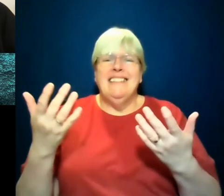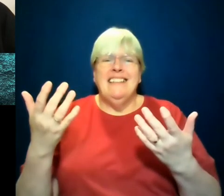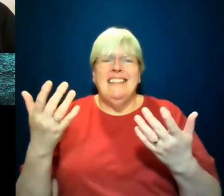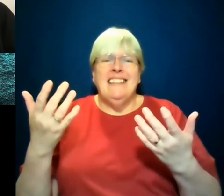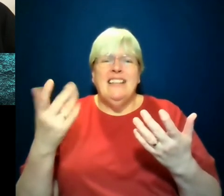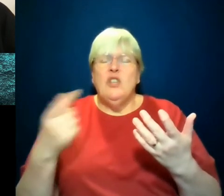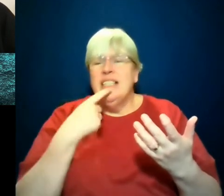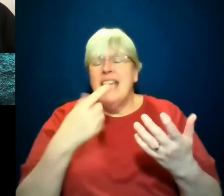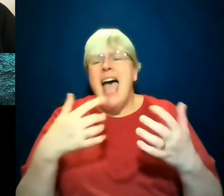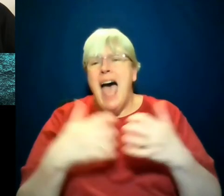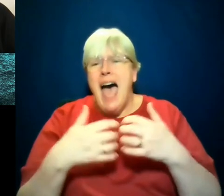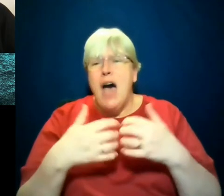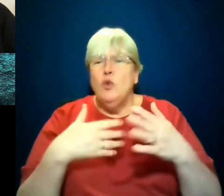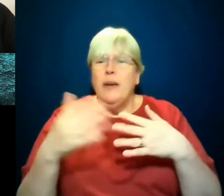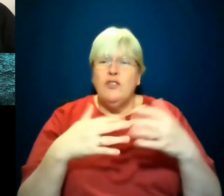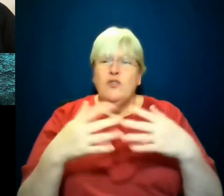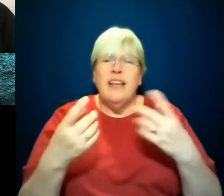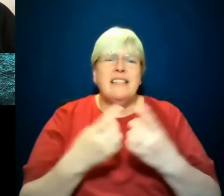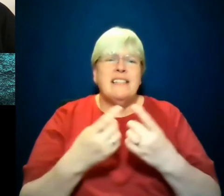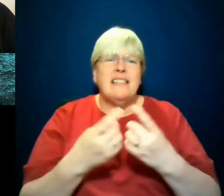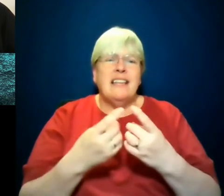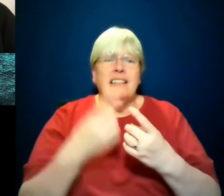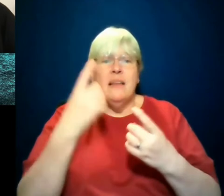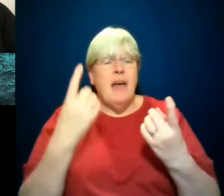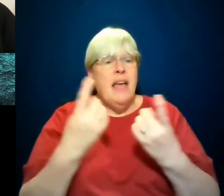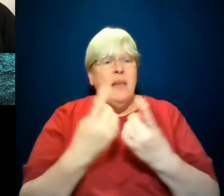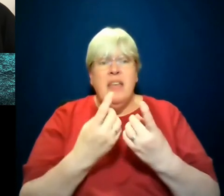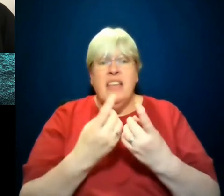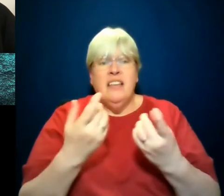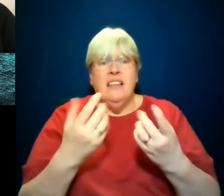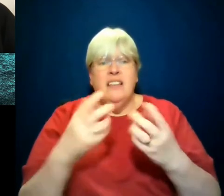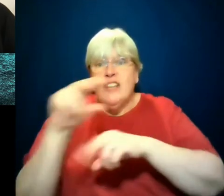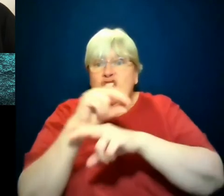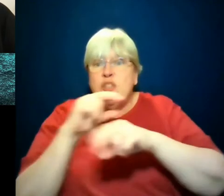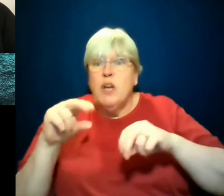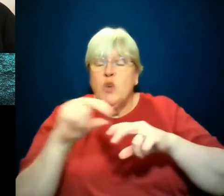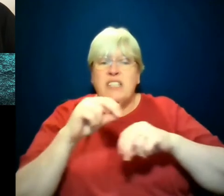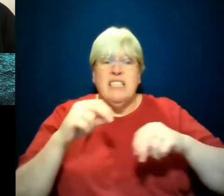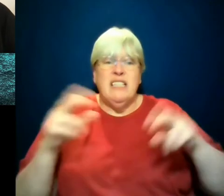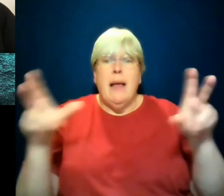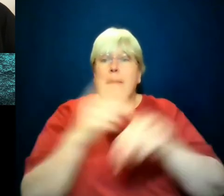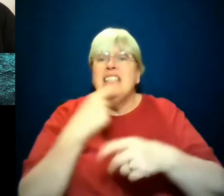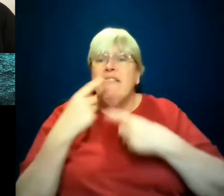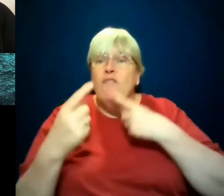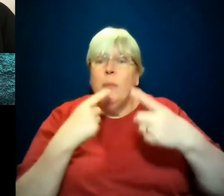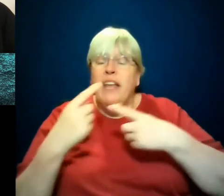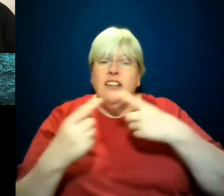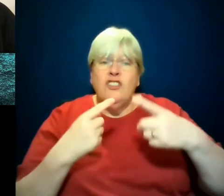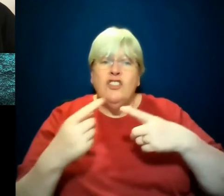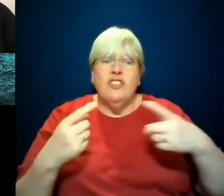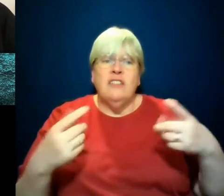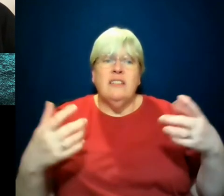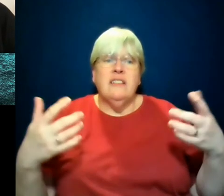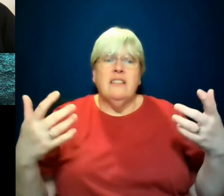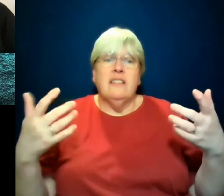things, and that might be things like conspiracy and disinformation and lying, frankly, because